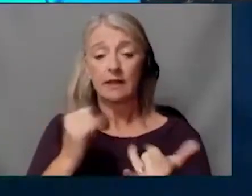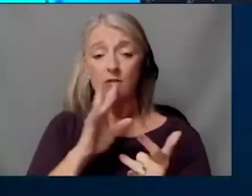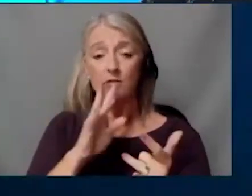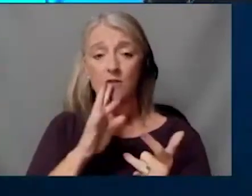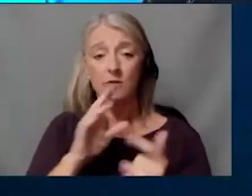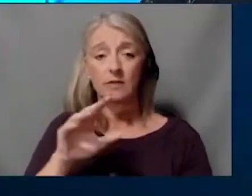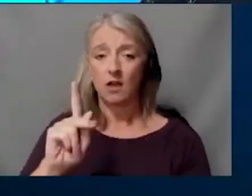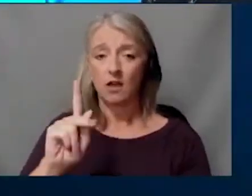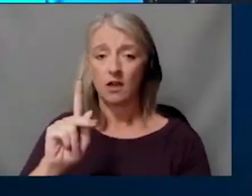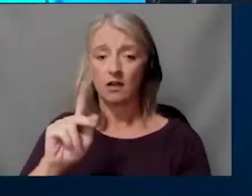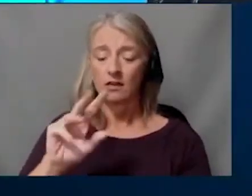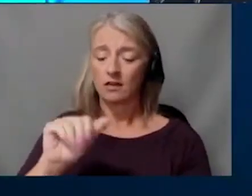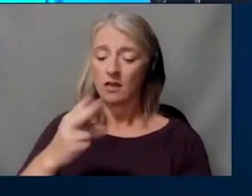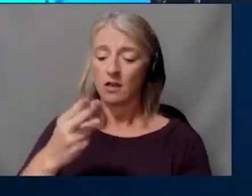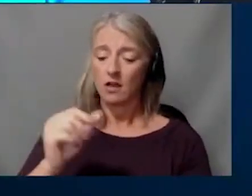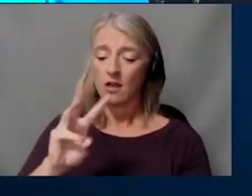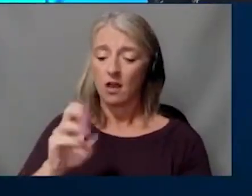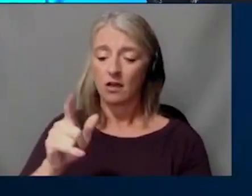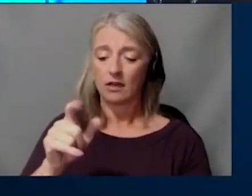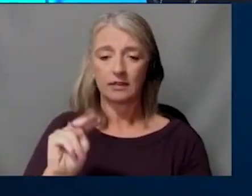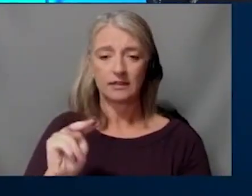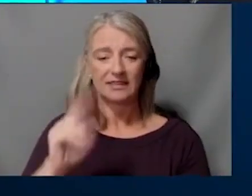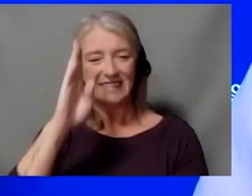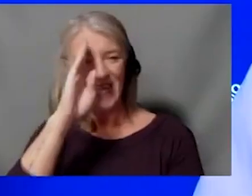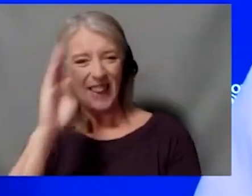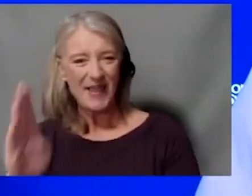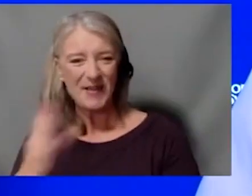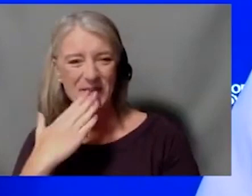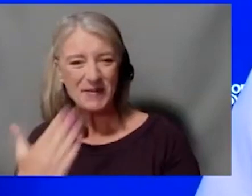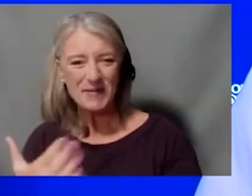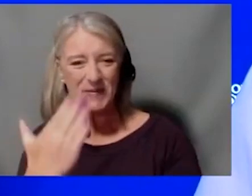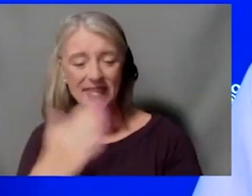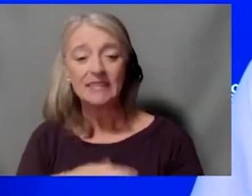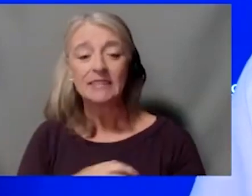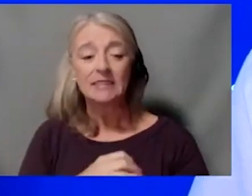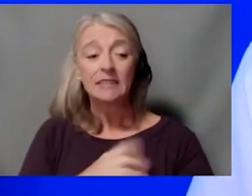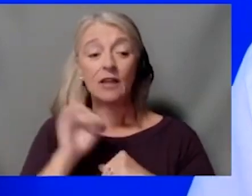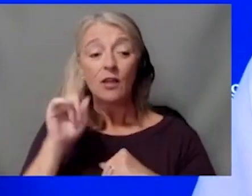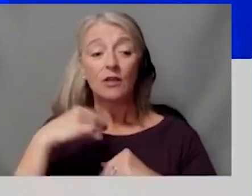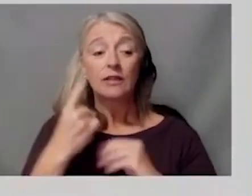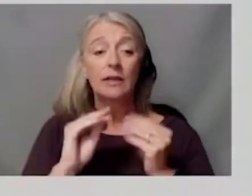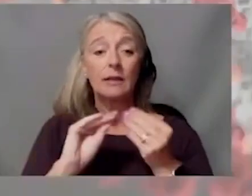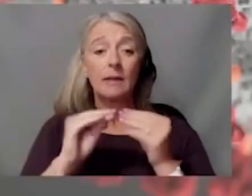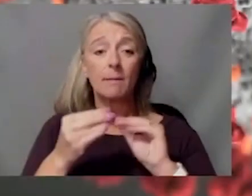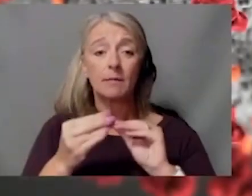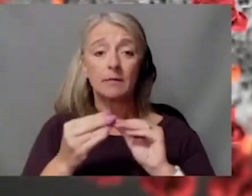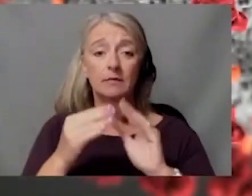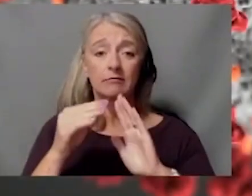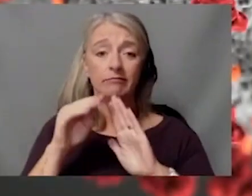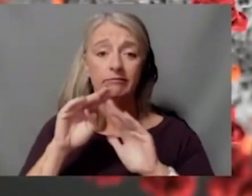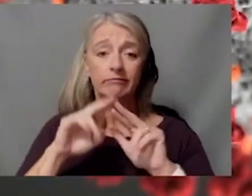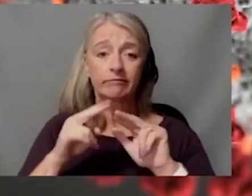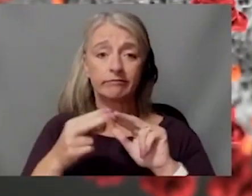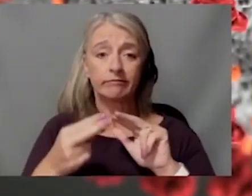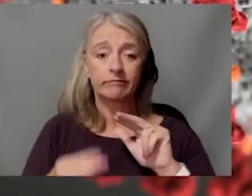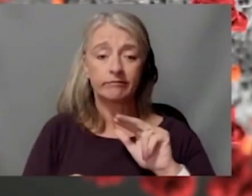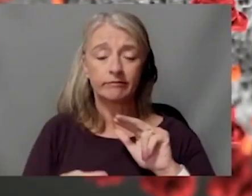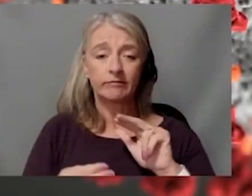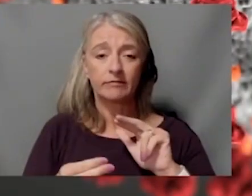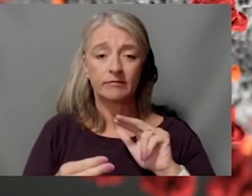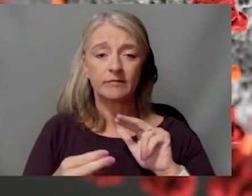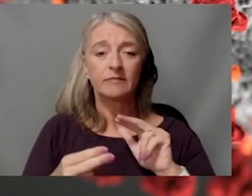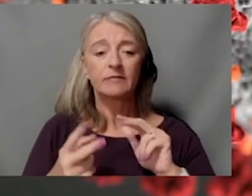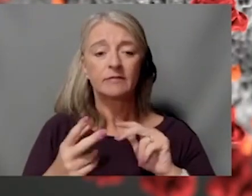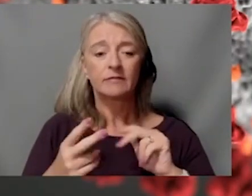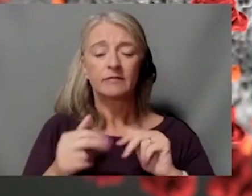on this Friday. Good morning to you. Yeah. Hi. Hi. Looks like our numbers are hopefully going down again. The couple day trend. I know we haven't been on